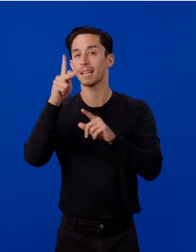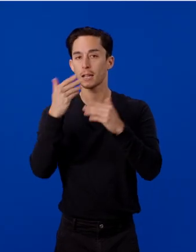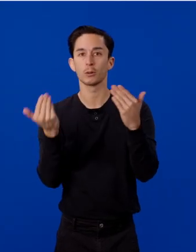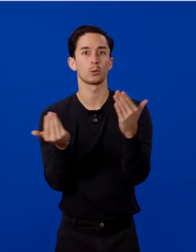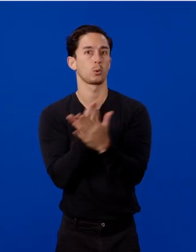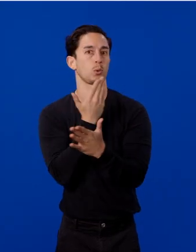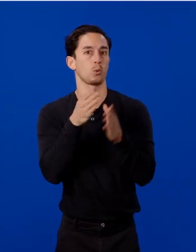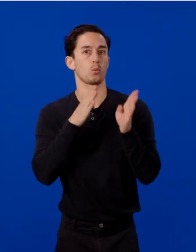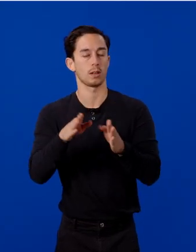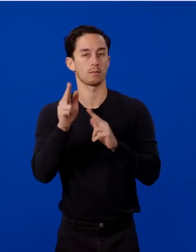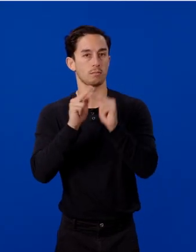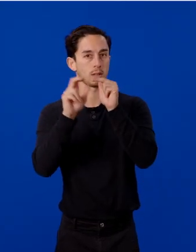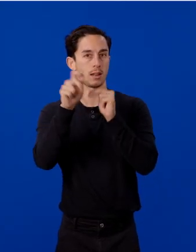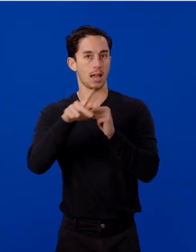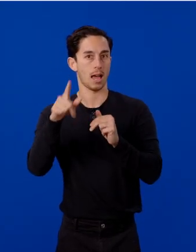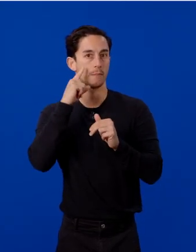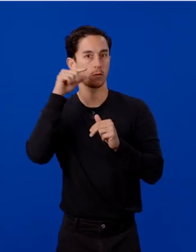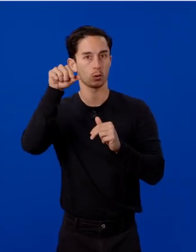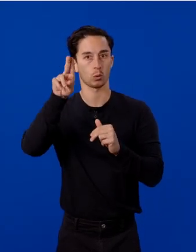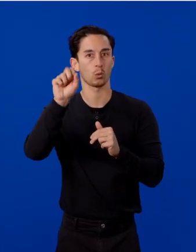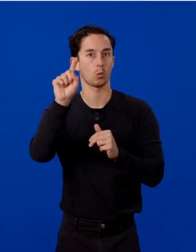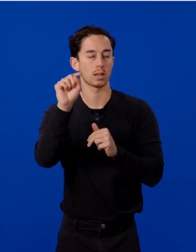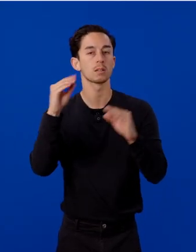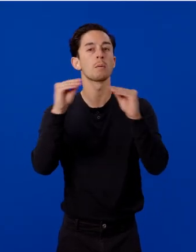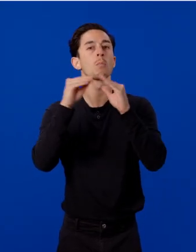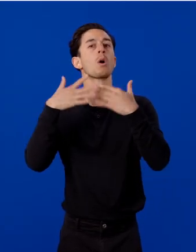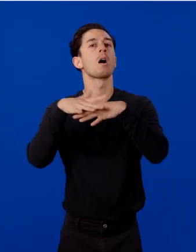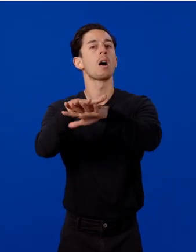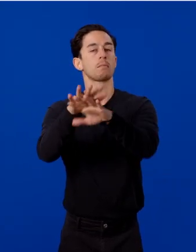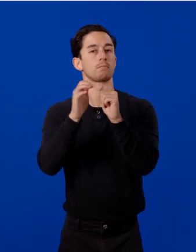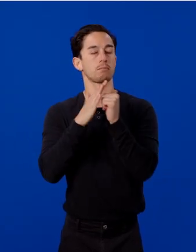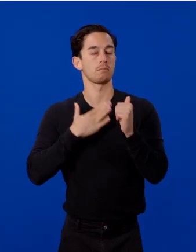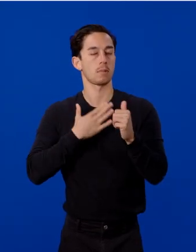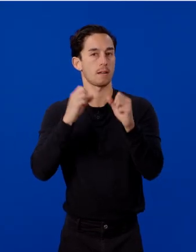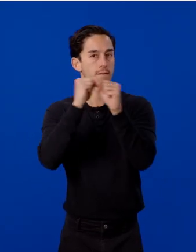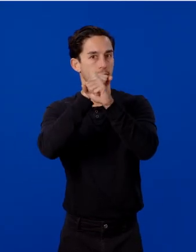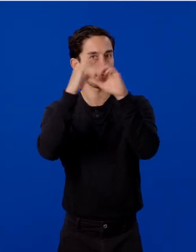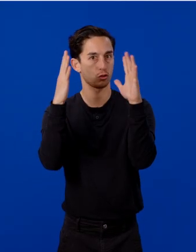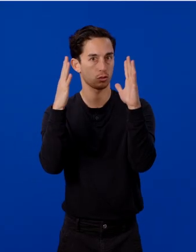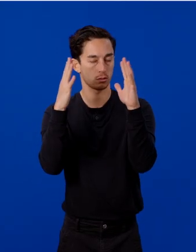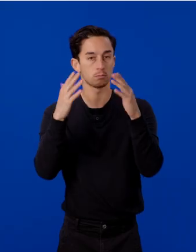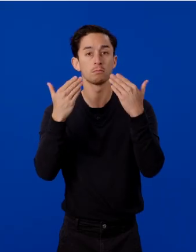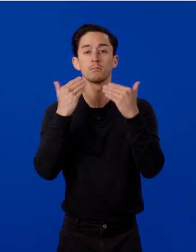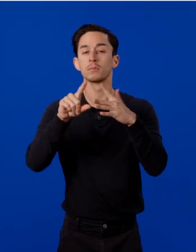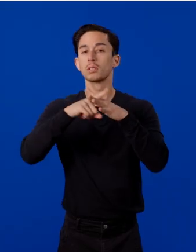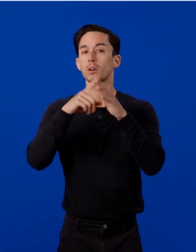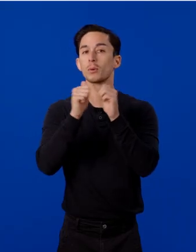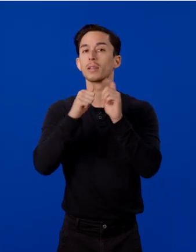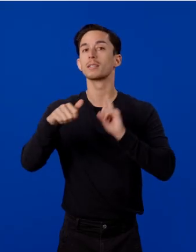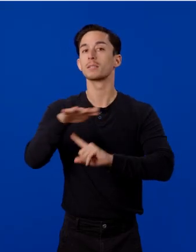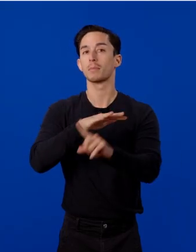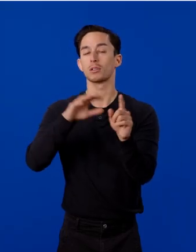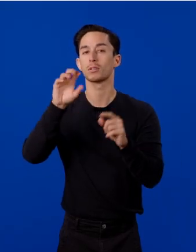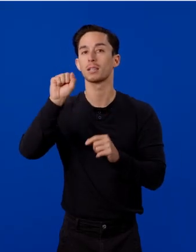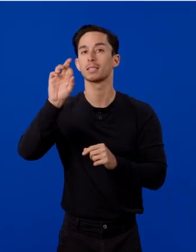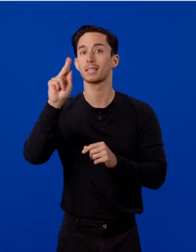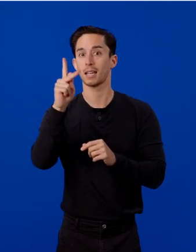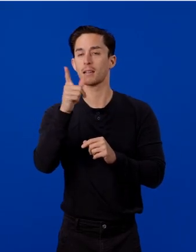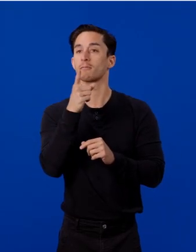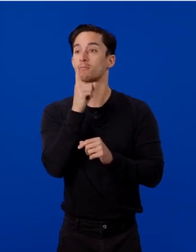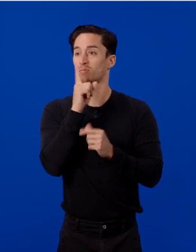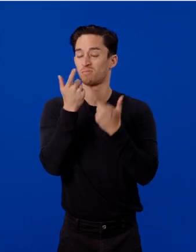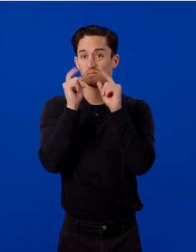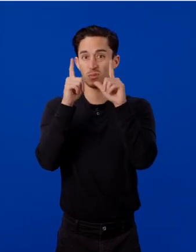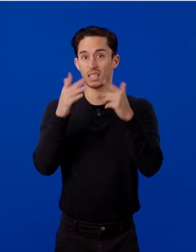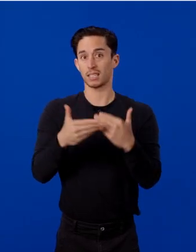to build apps for Quest that was more in line with my own vision. Getting started with Spatial SDK was surprisingly easy.